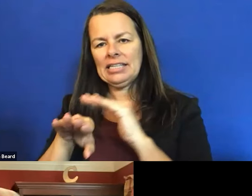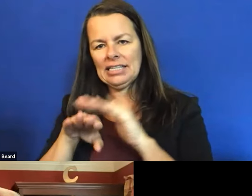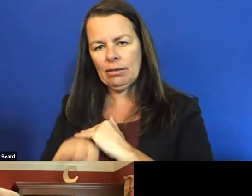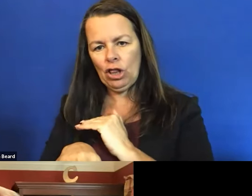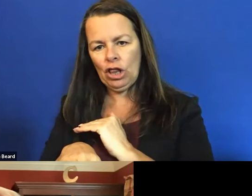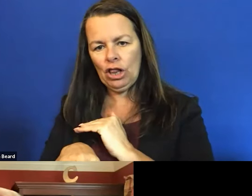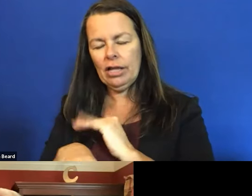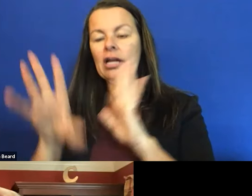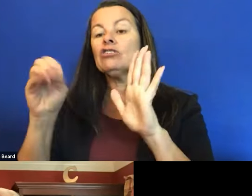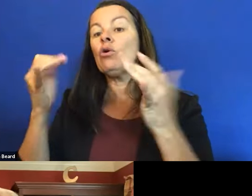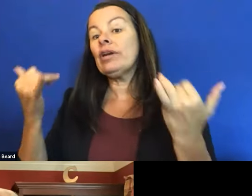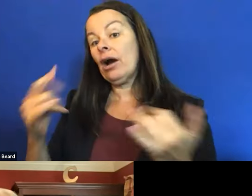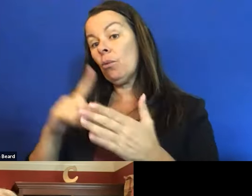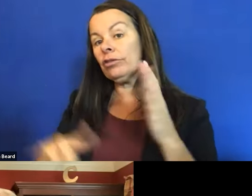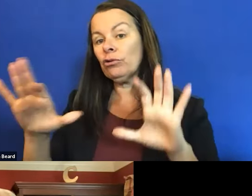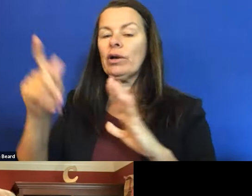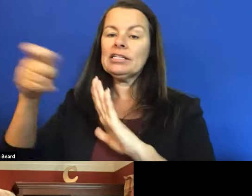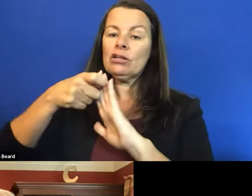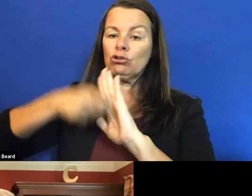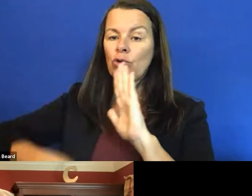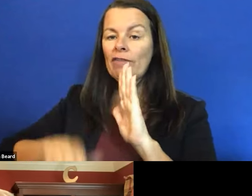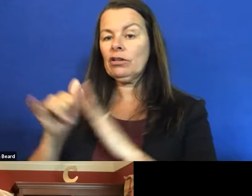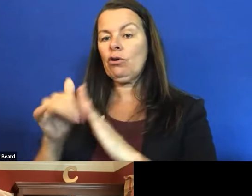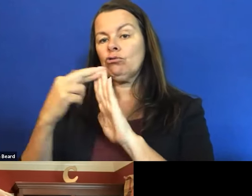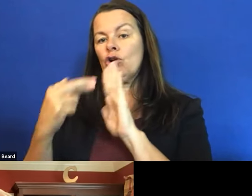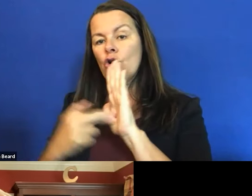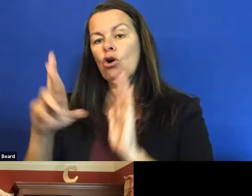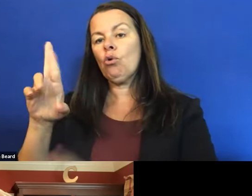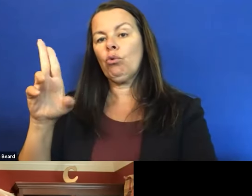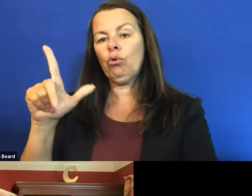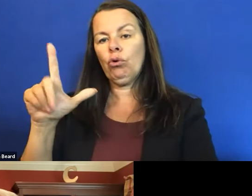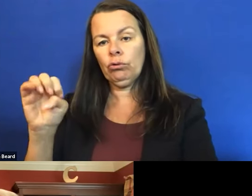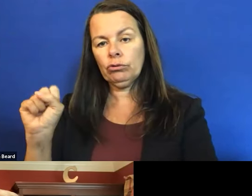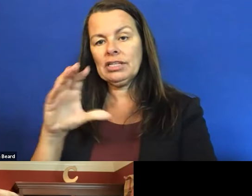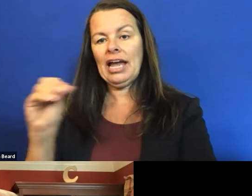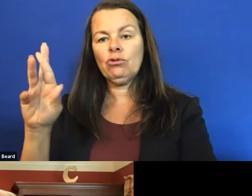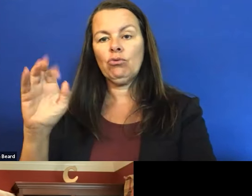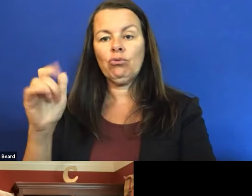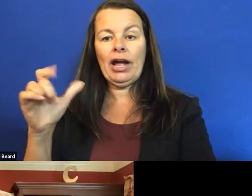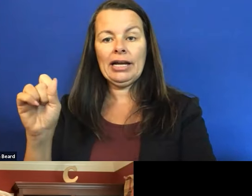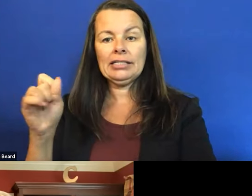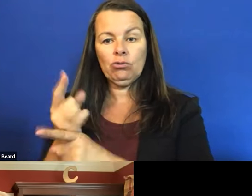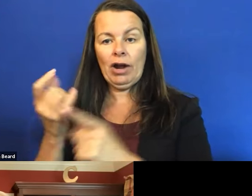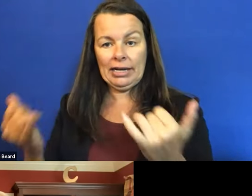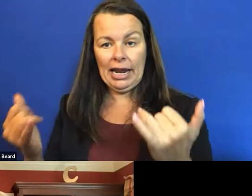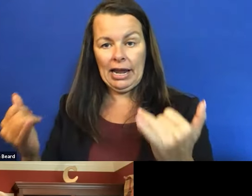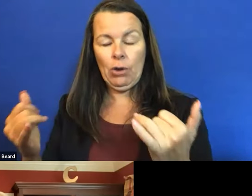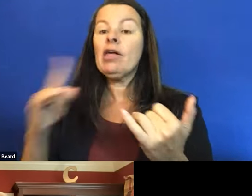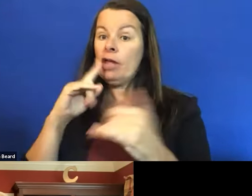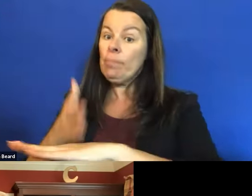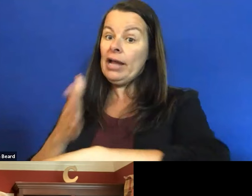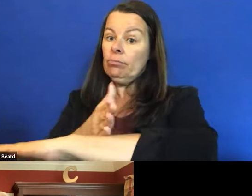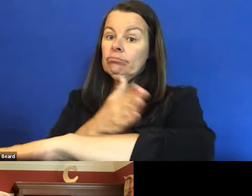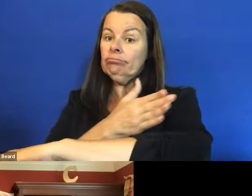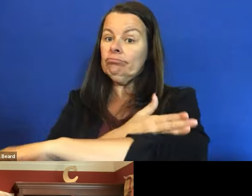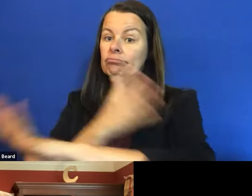on? They're drafting those rules right now, those regulations, making good progress from everything that I know.